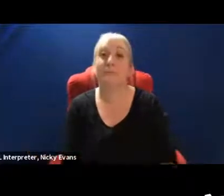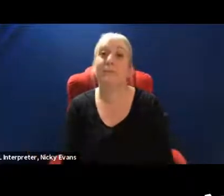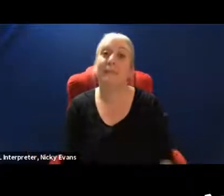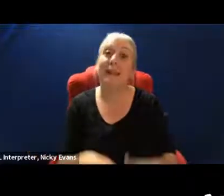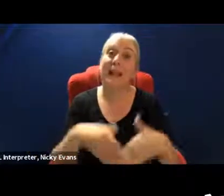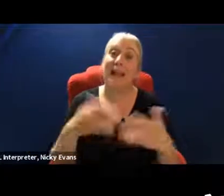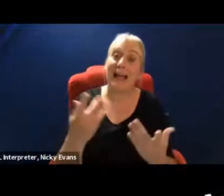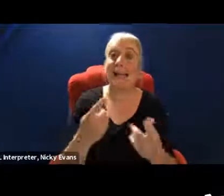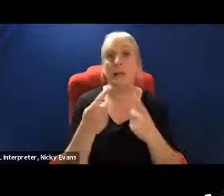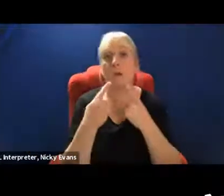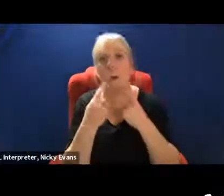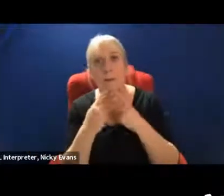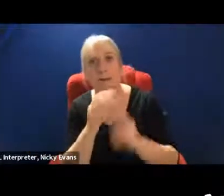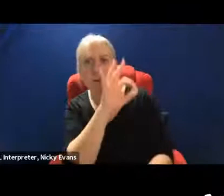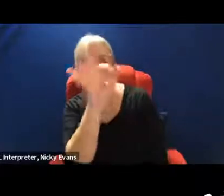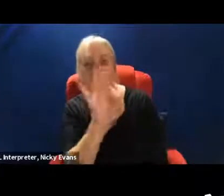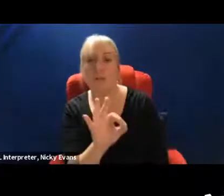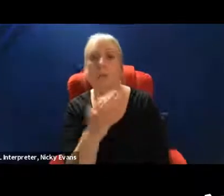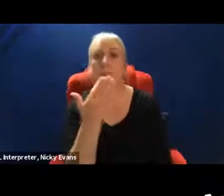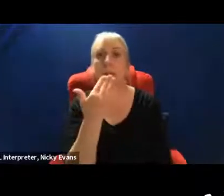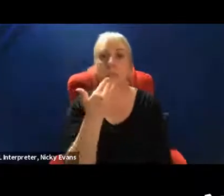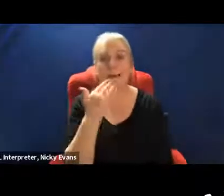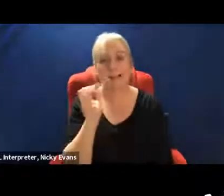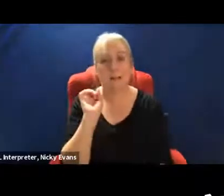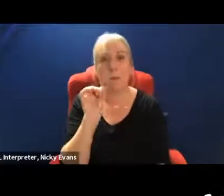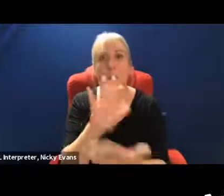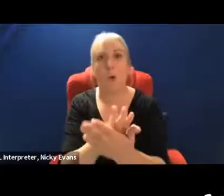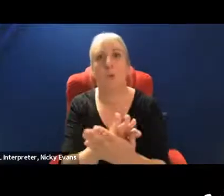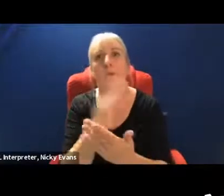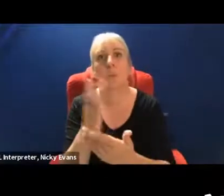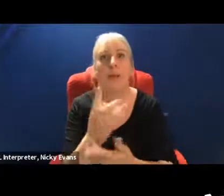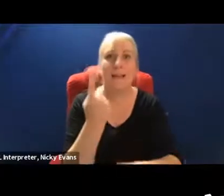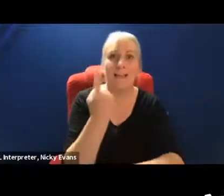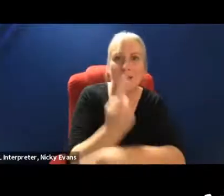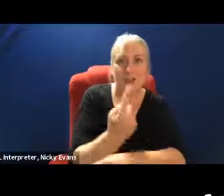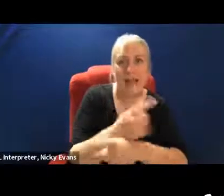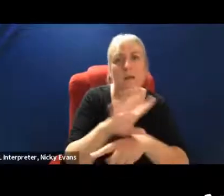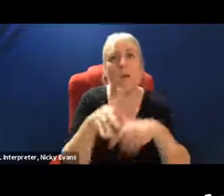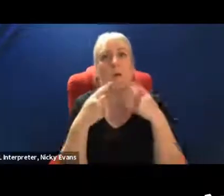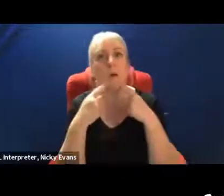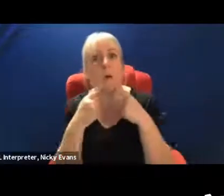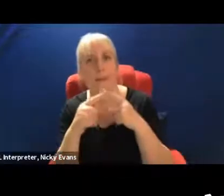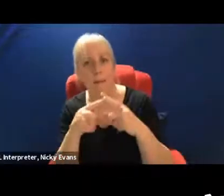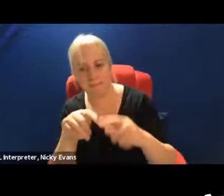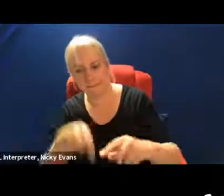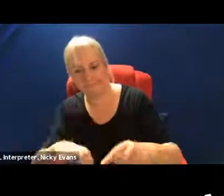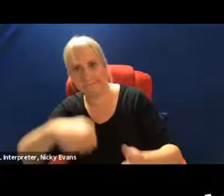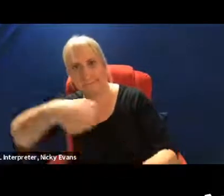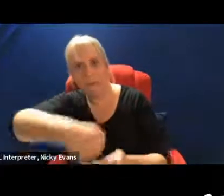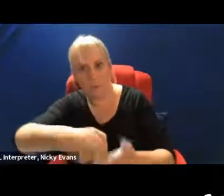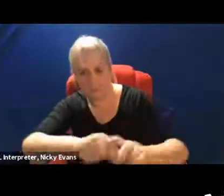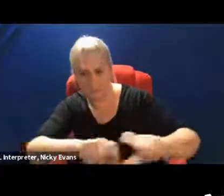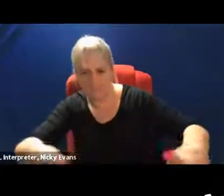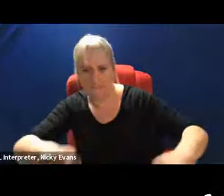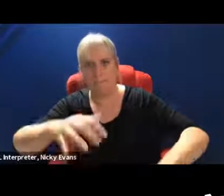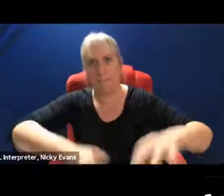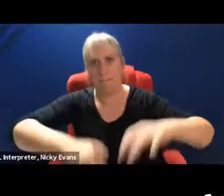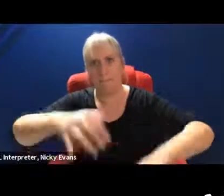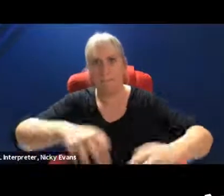put a note in the chat or in the question box and a member of the NEU team that's working behind the scenes will be able to assist you this evening.